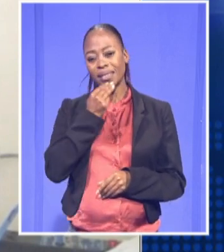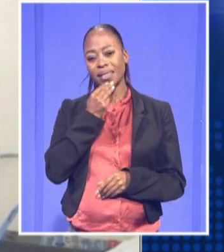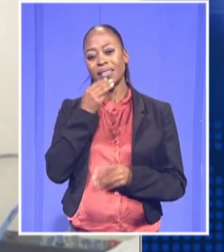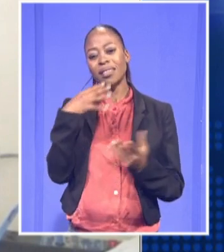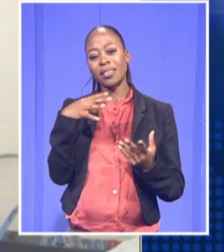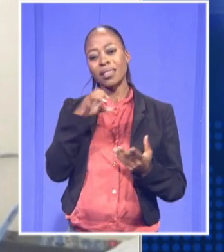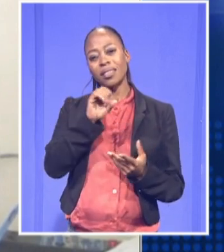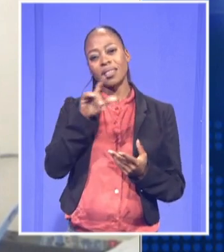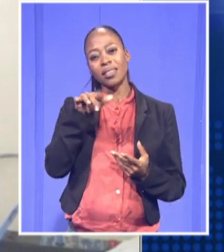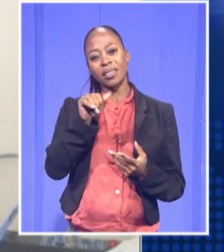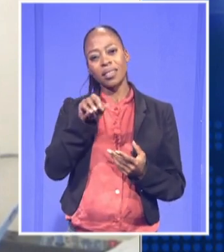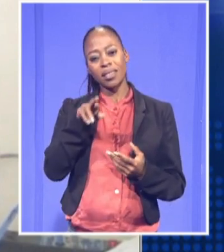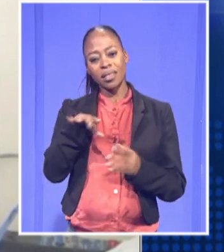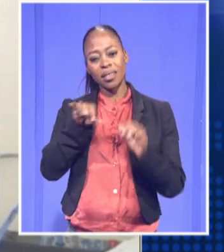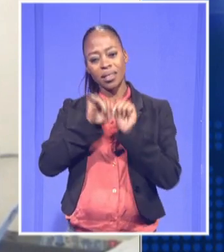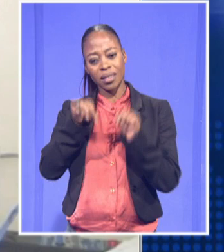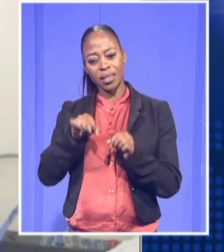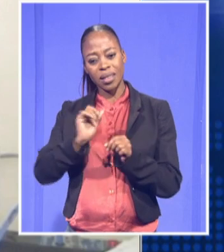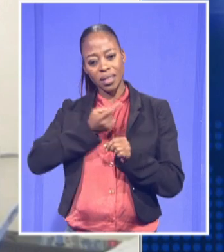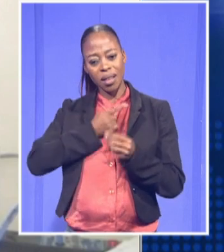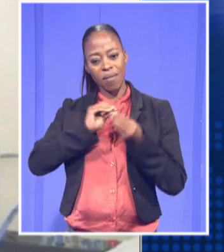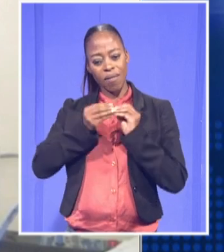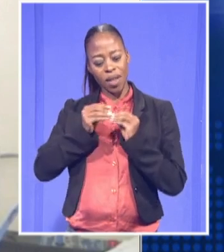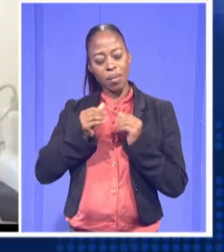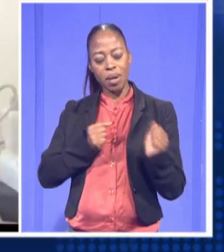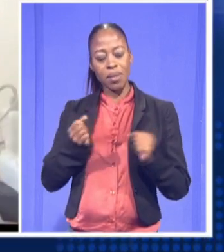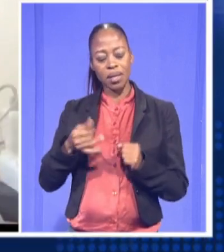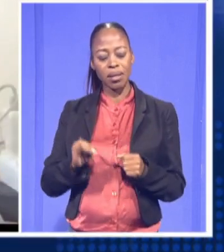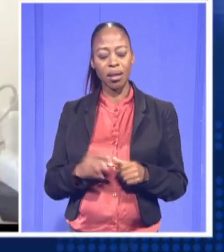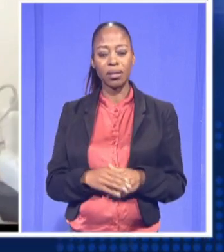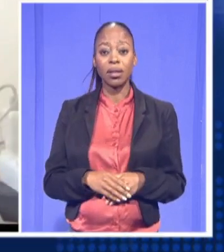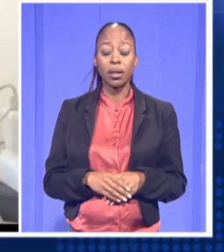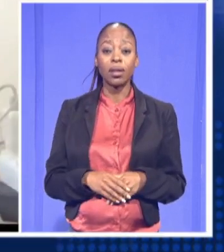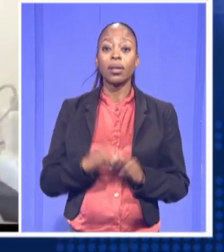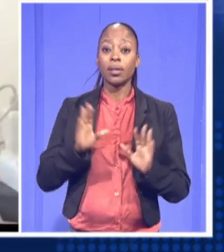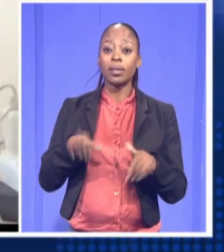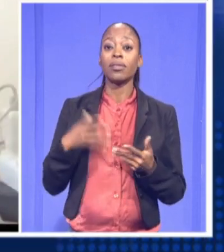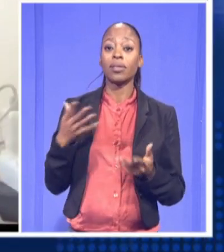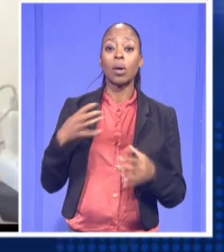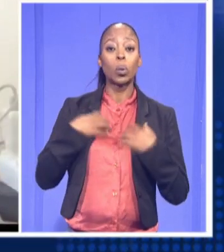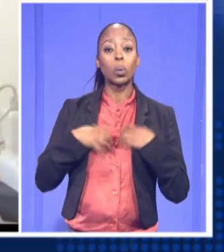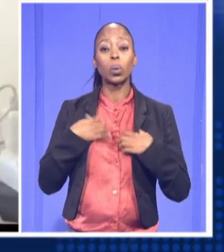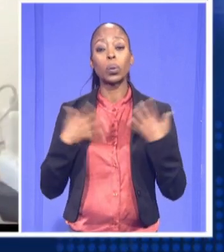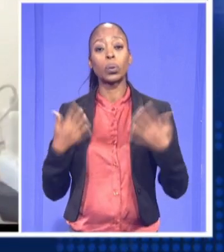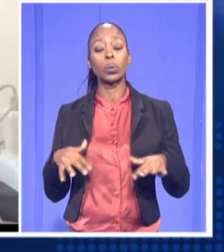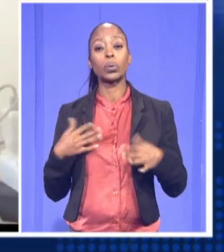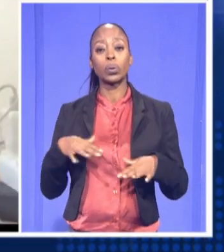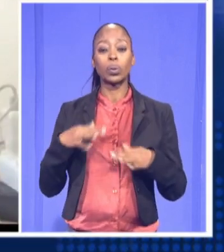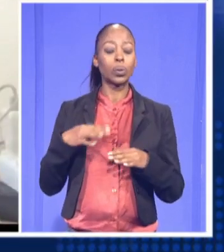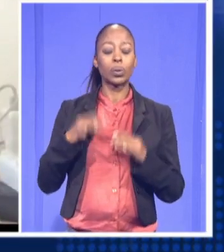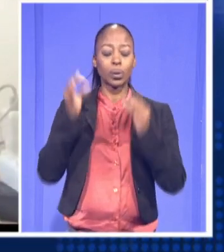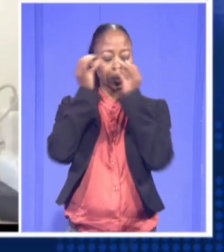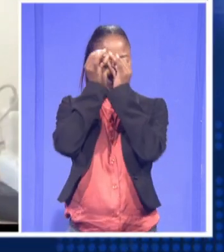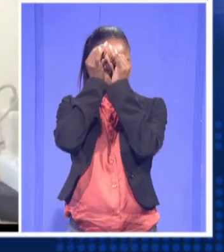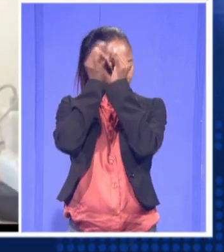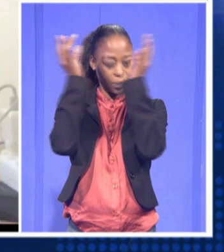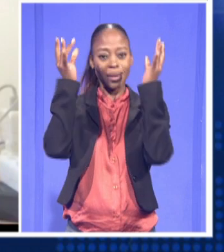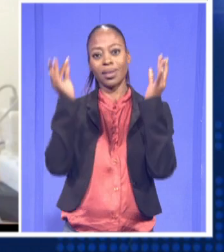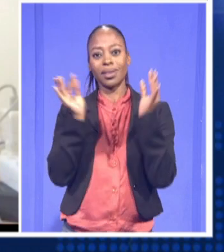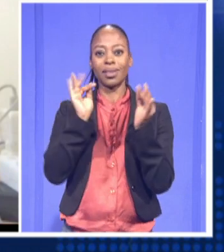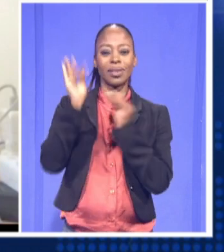systems themselves still forming. Right. Yeah. Well, Prof, let's leave it there. Fascinating indeed. thank you so much for bringing us that very